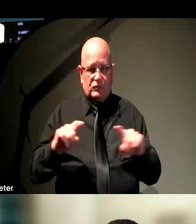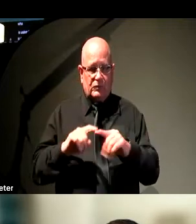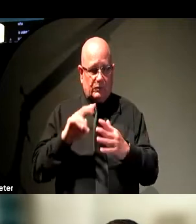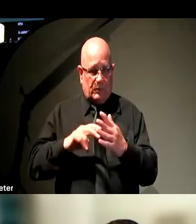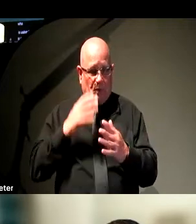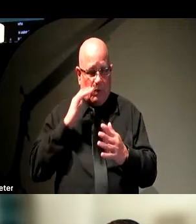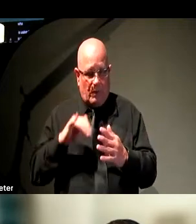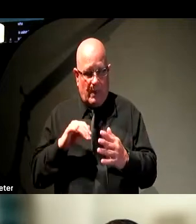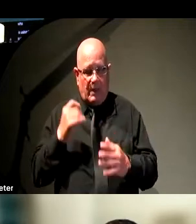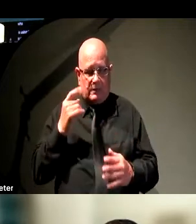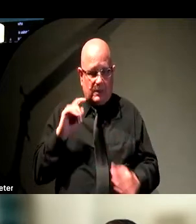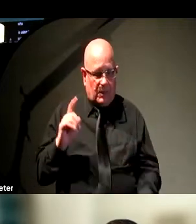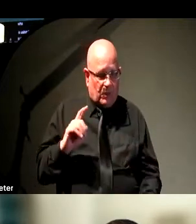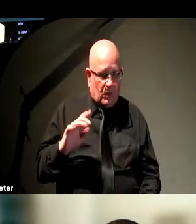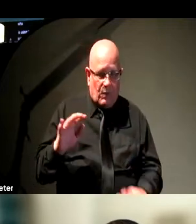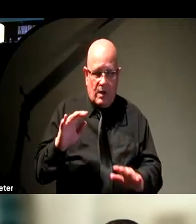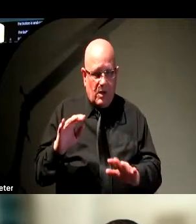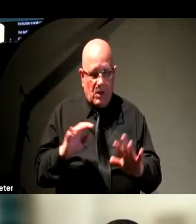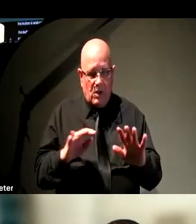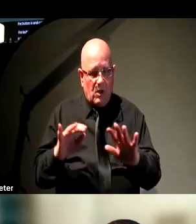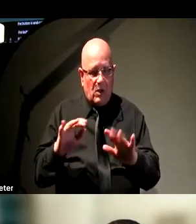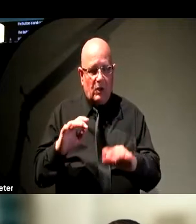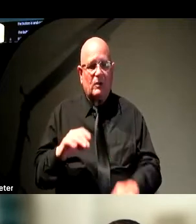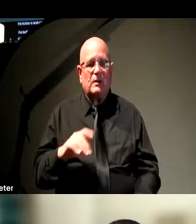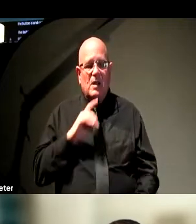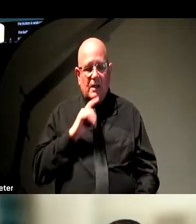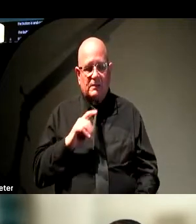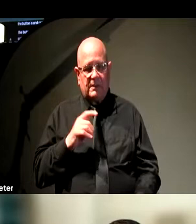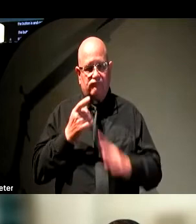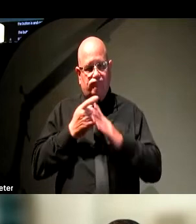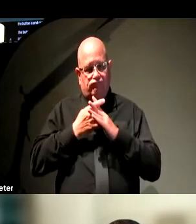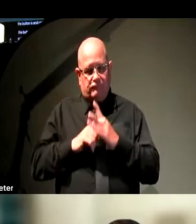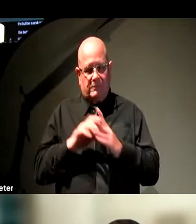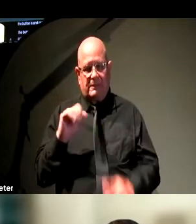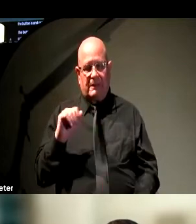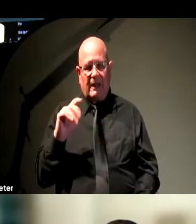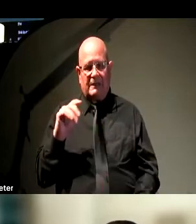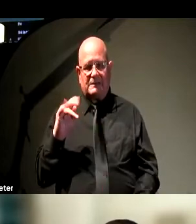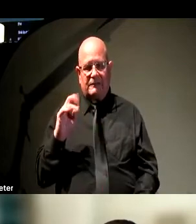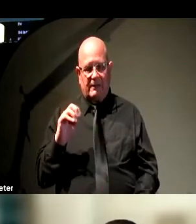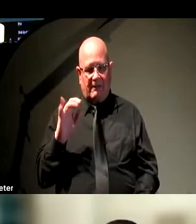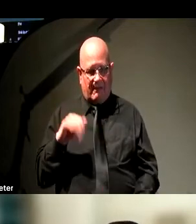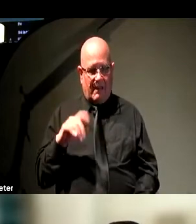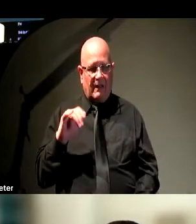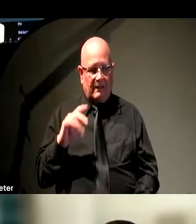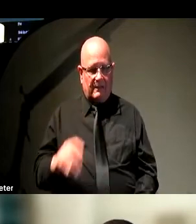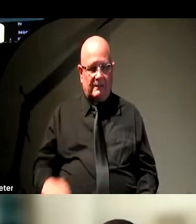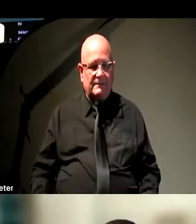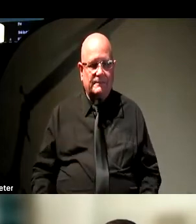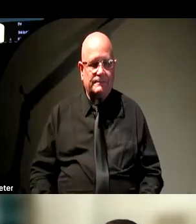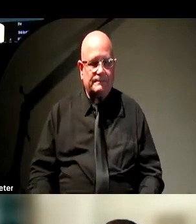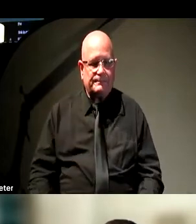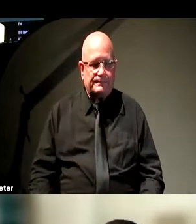understand where the link is going to send them and they can actually activate the link. For those of us who create content, anytime you